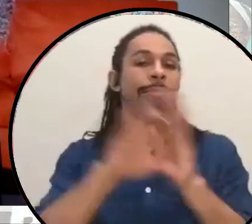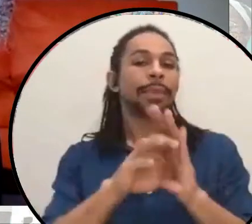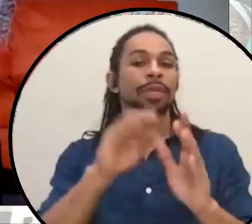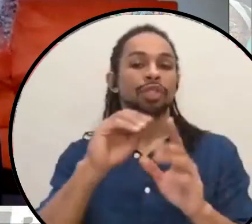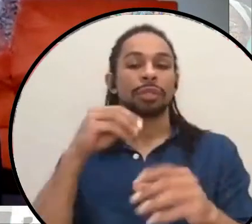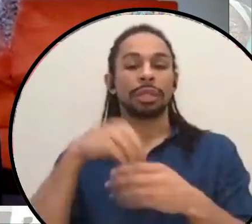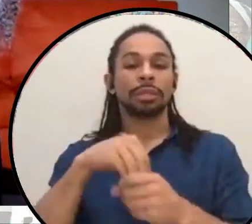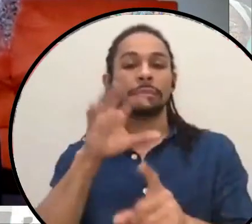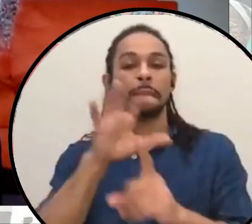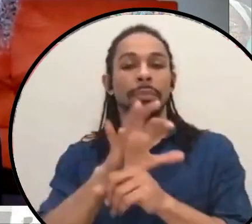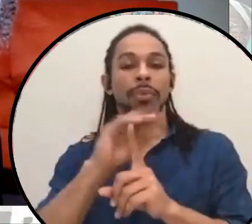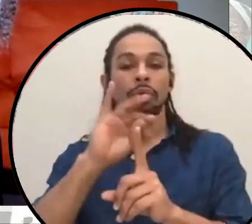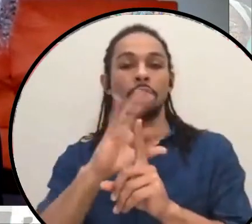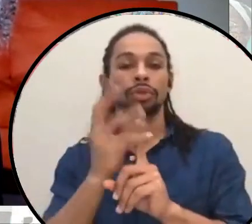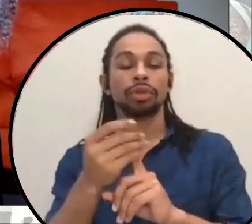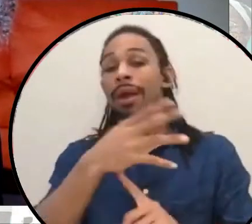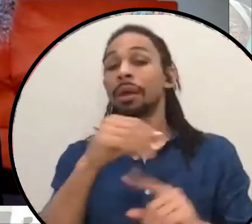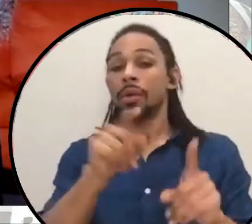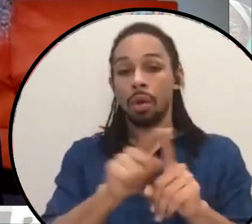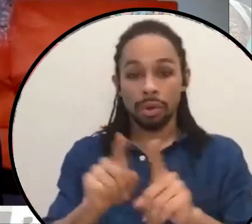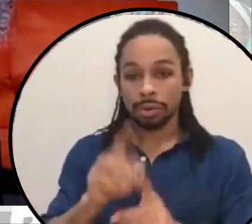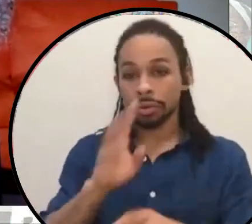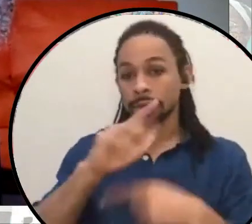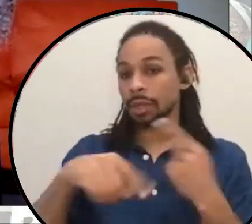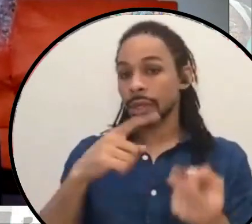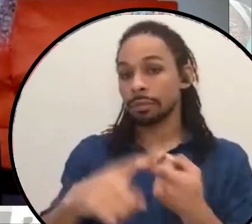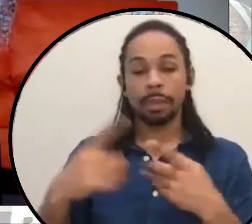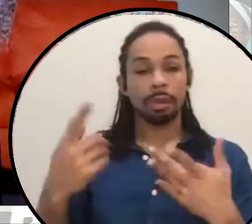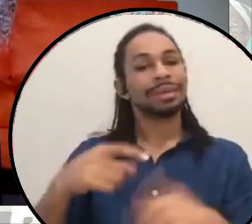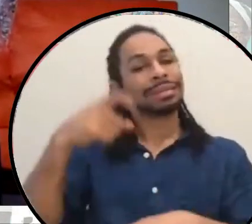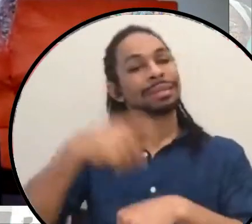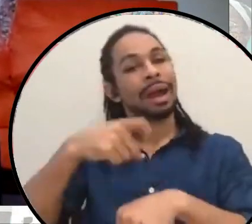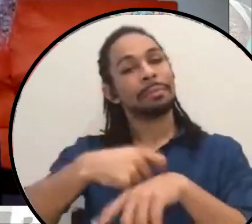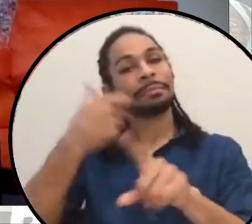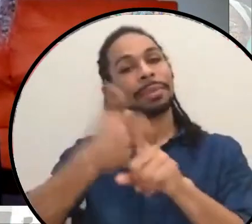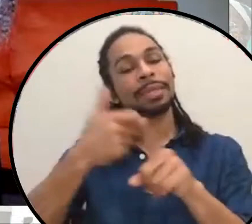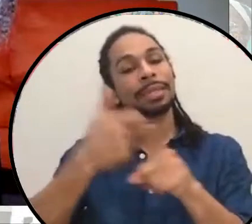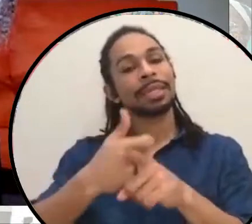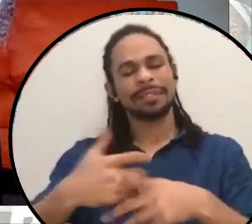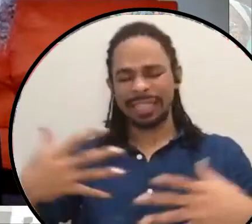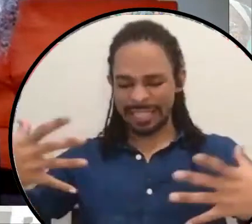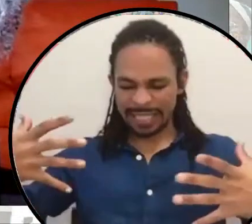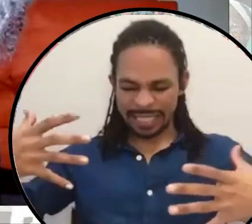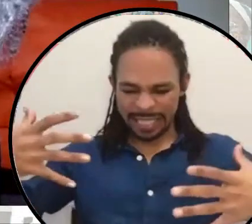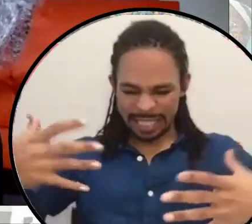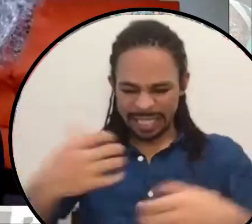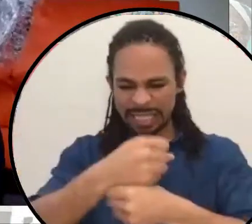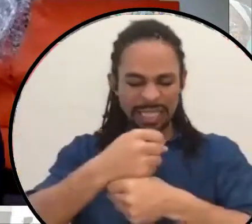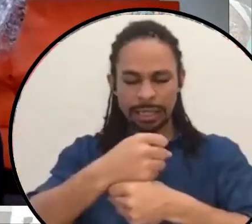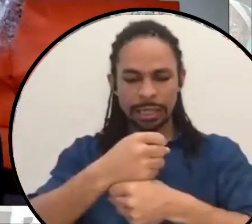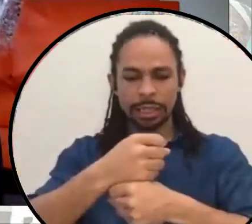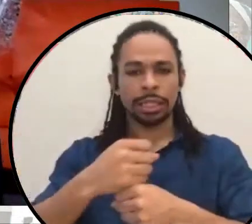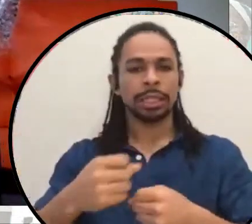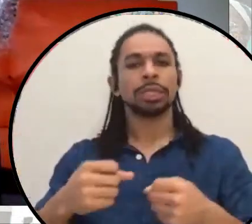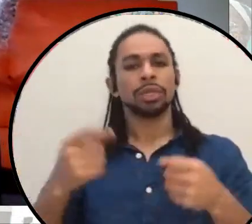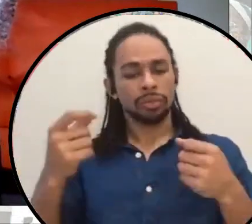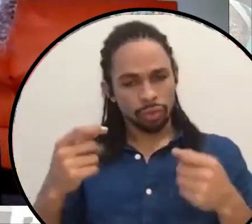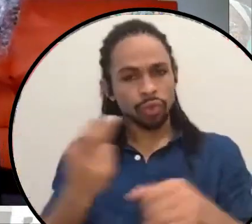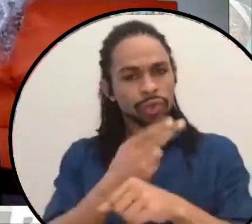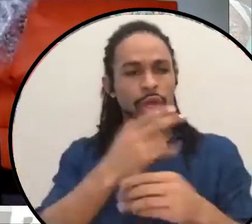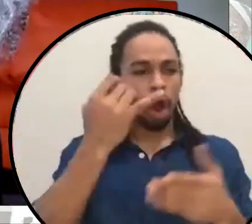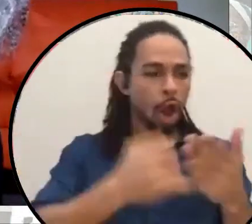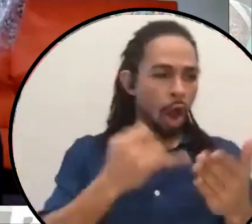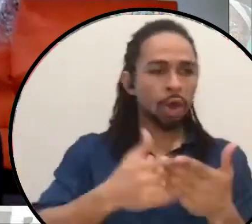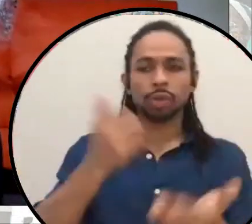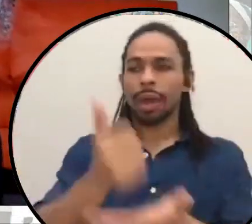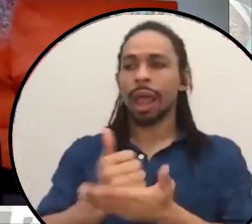about really, um, compressing time in the ways that artists help us to do. So using the artworks to help us think